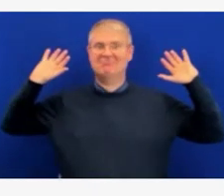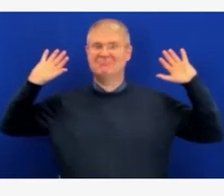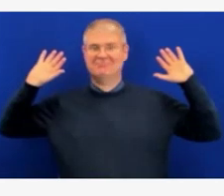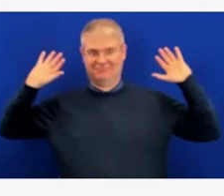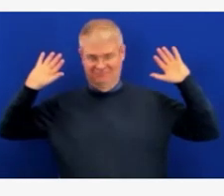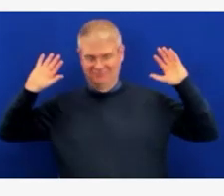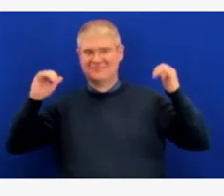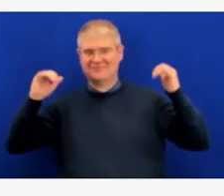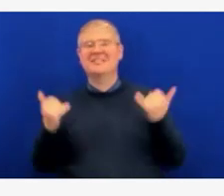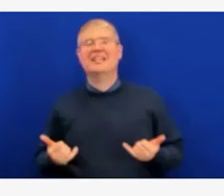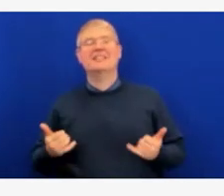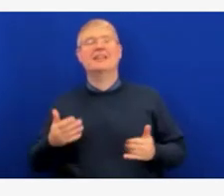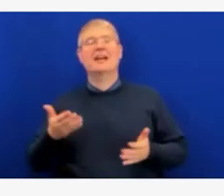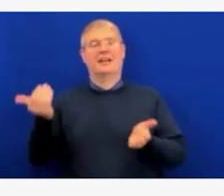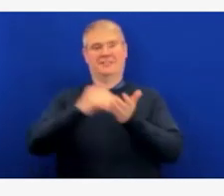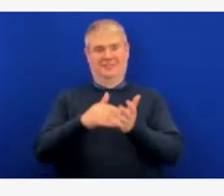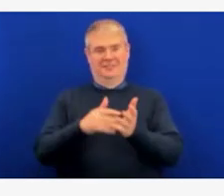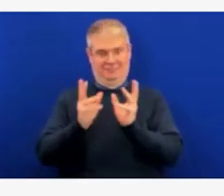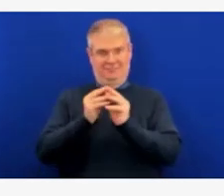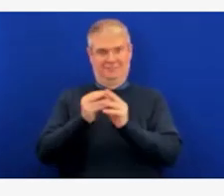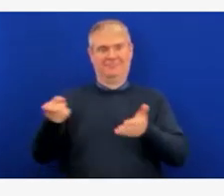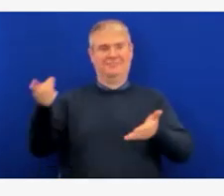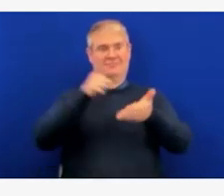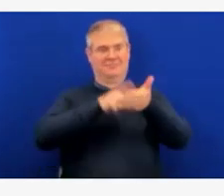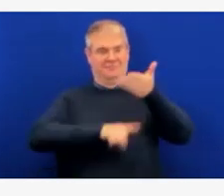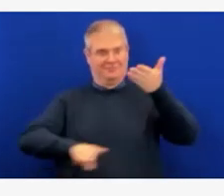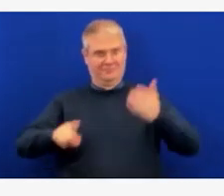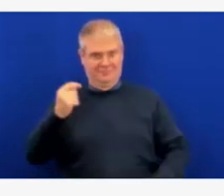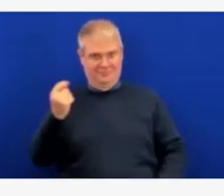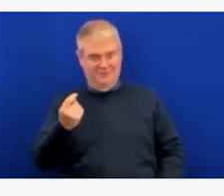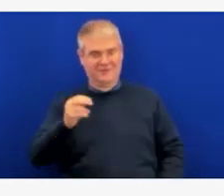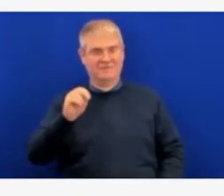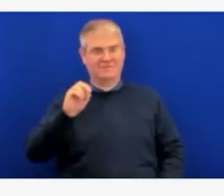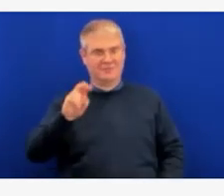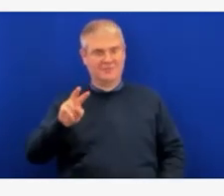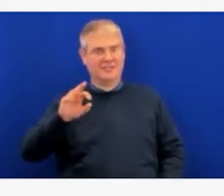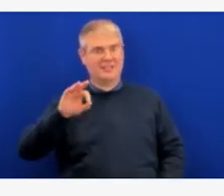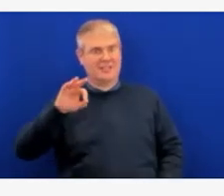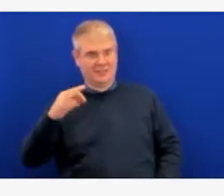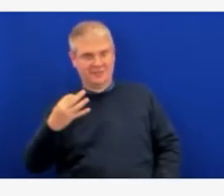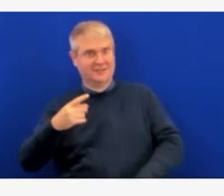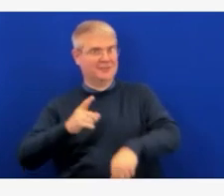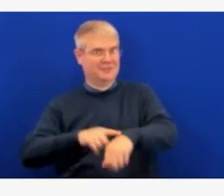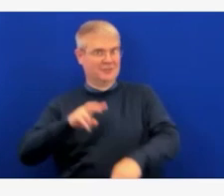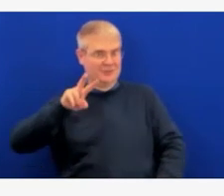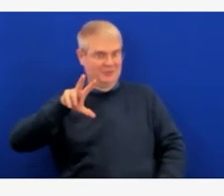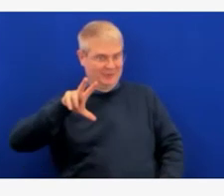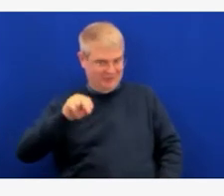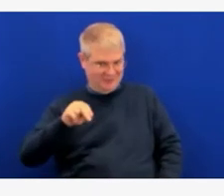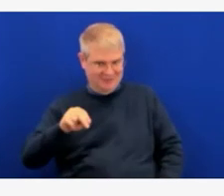next week on Tuesday, November 9th at 2.30 p.m., so we'll see you all then. Thanks for joining us today.